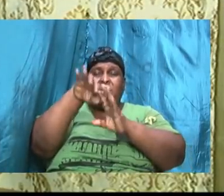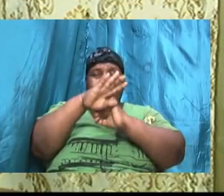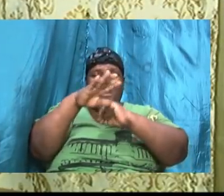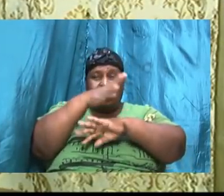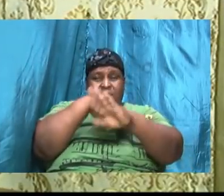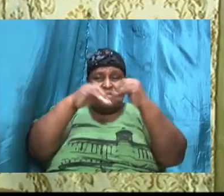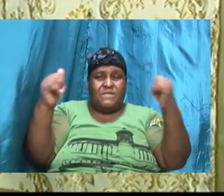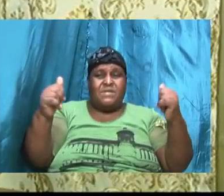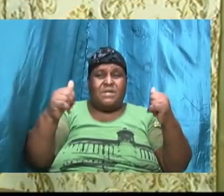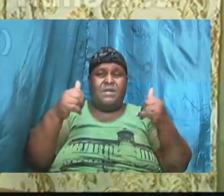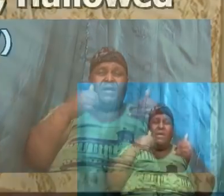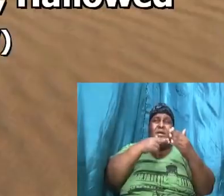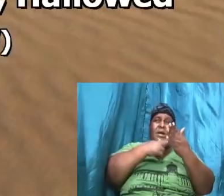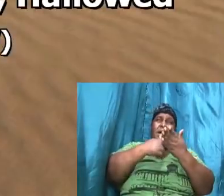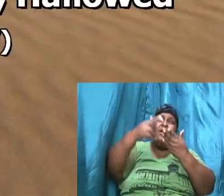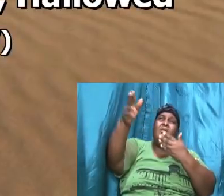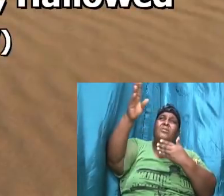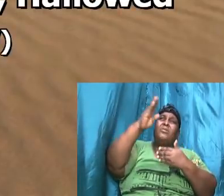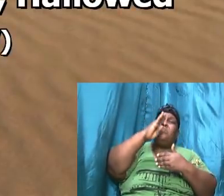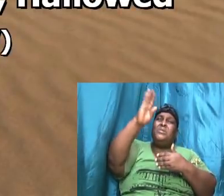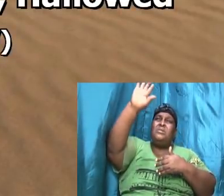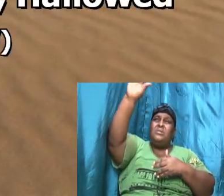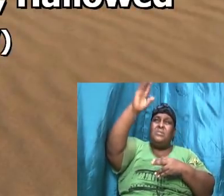hallowed be your name